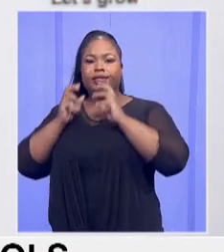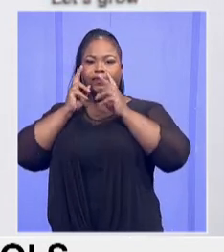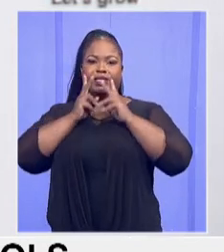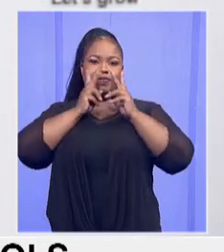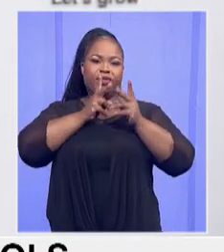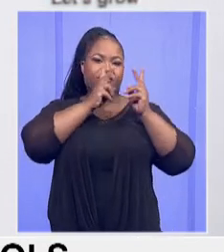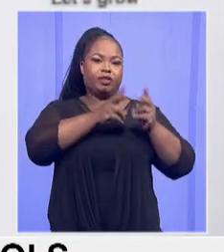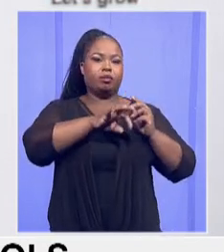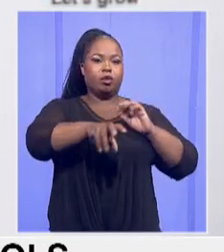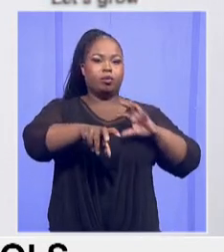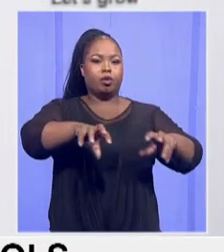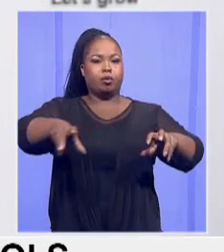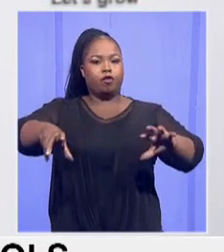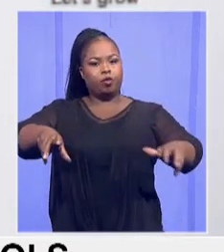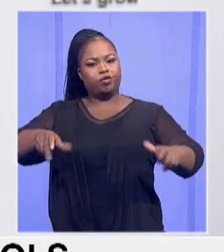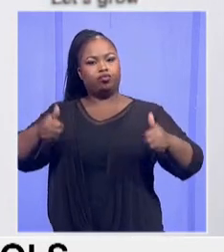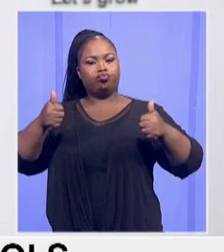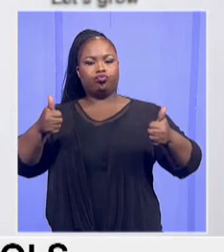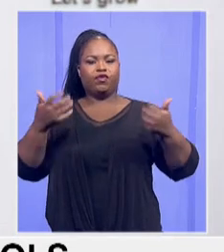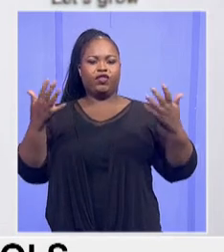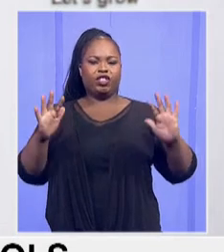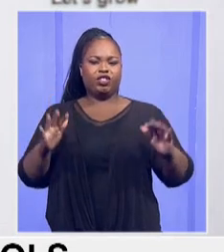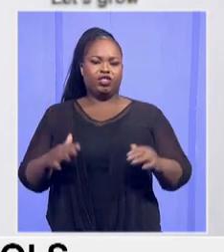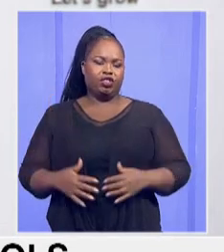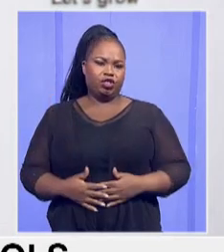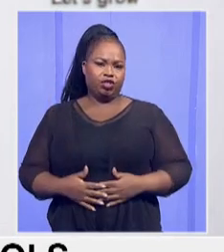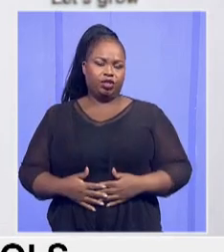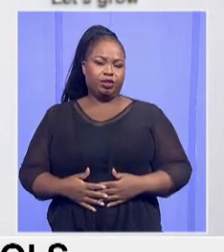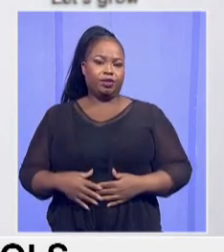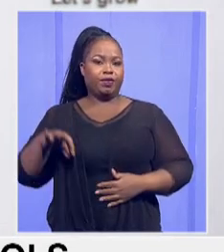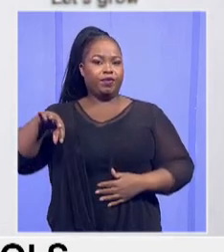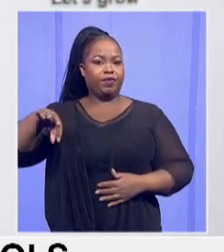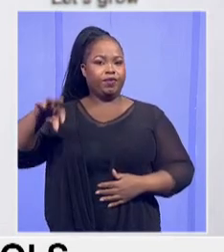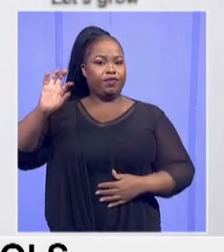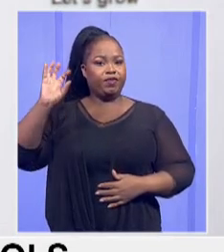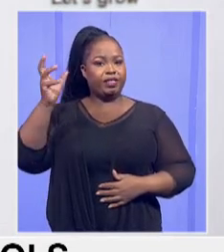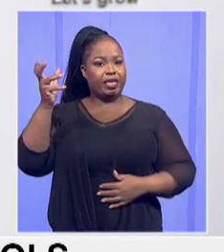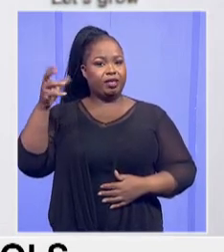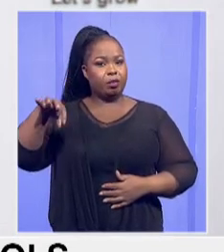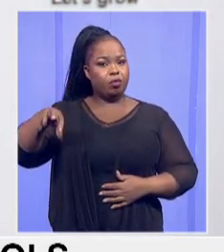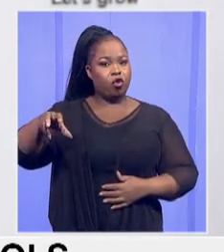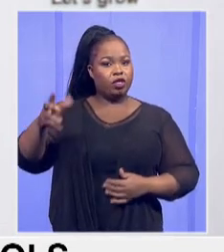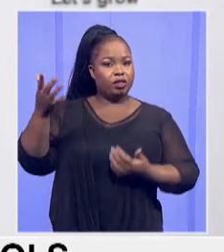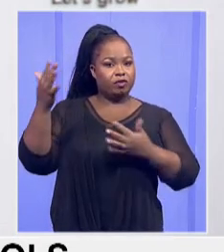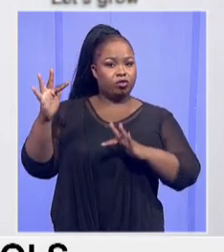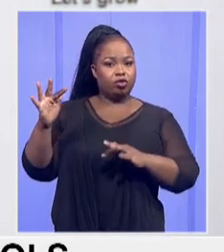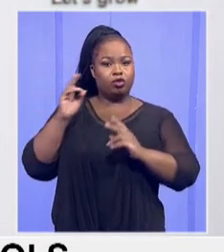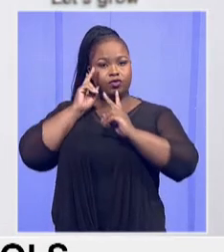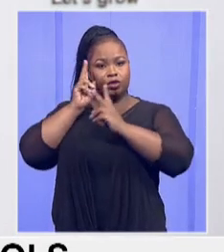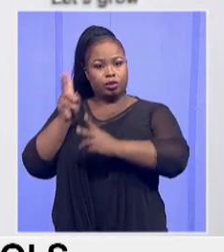provinces. They have been to the Free State. They have been to